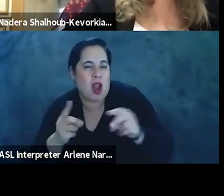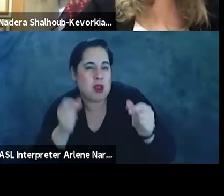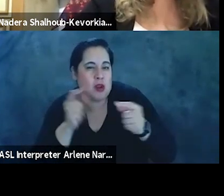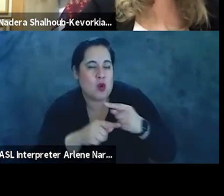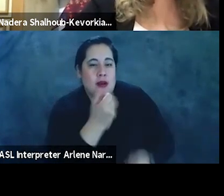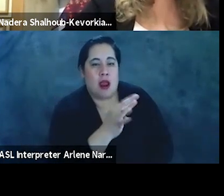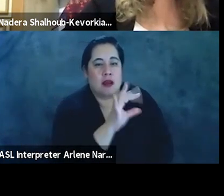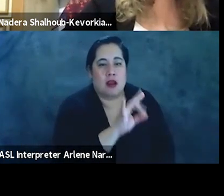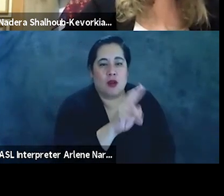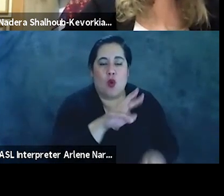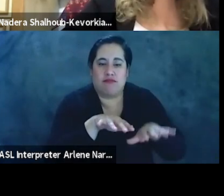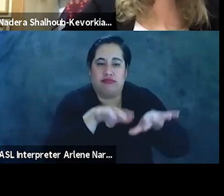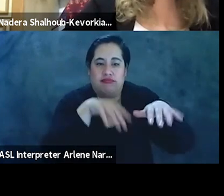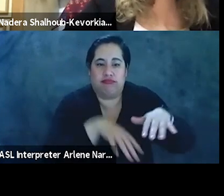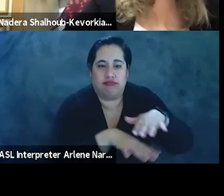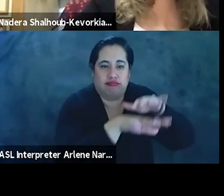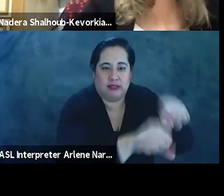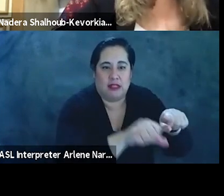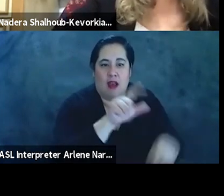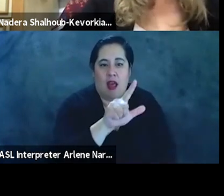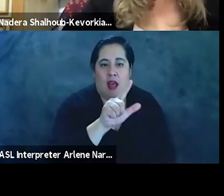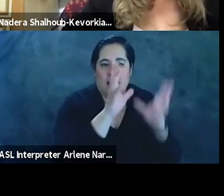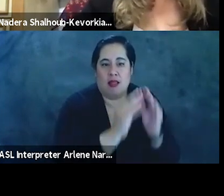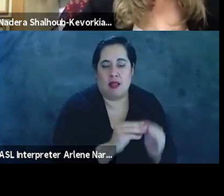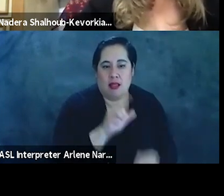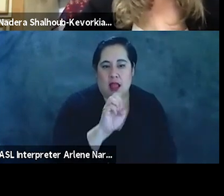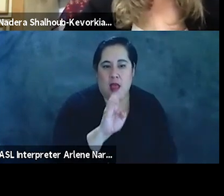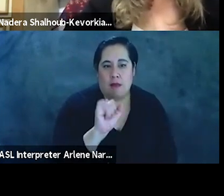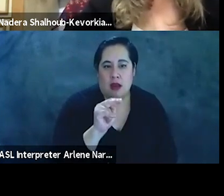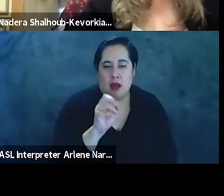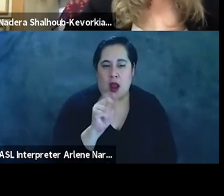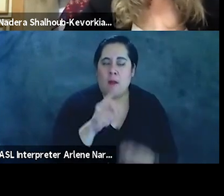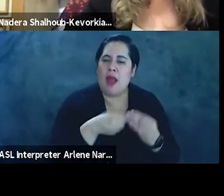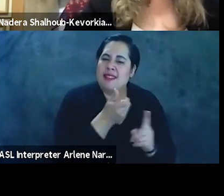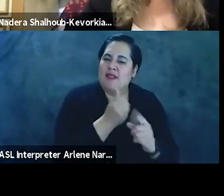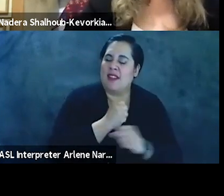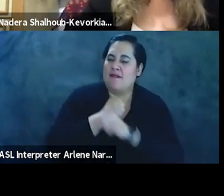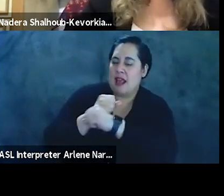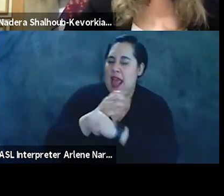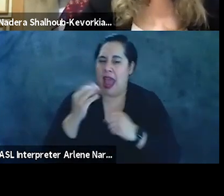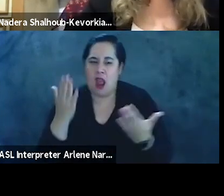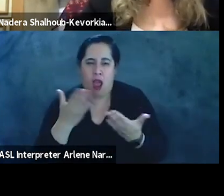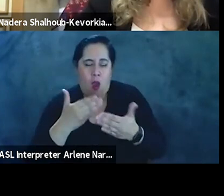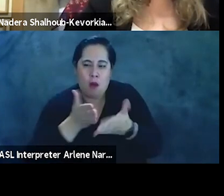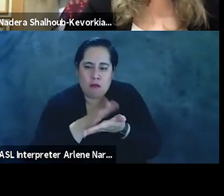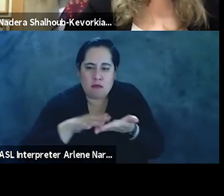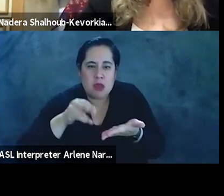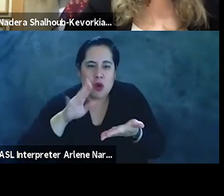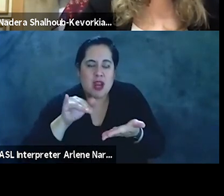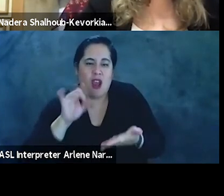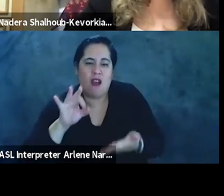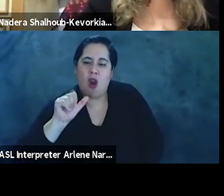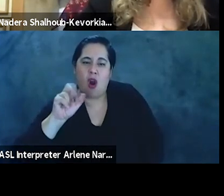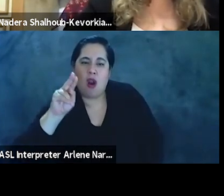of Lebanon and the ways in which Israel's narrative about self-defense and a purity of arms, among other well-worn ideological tropes,